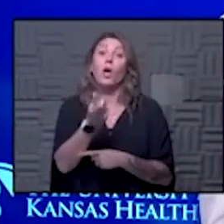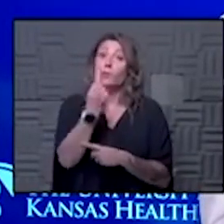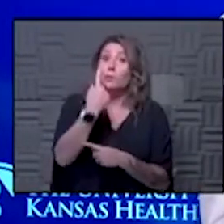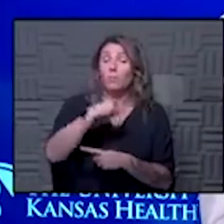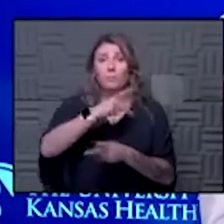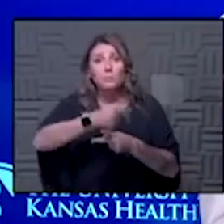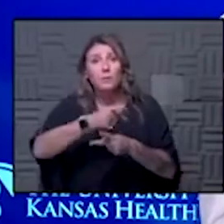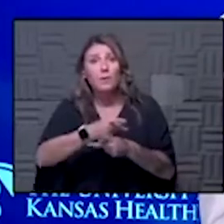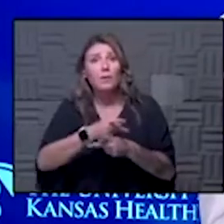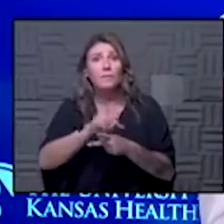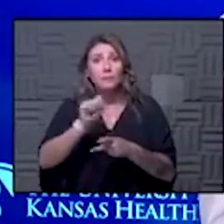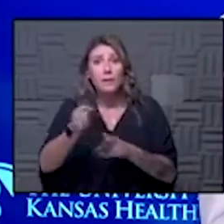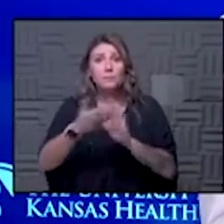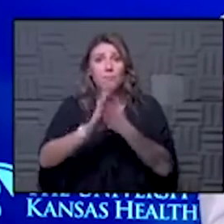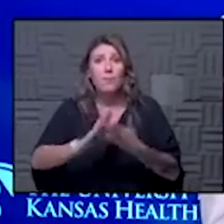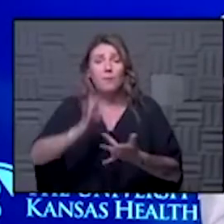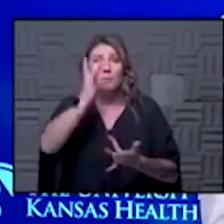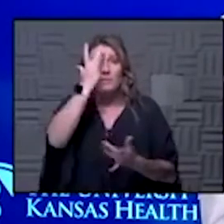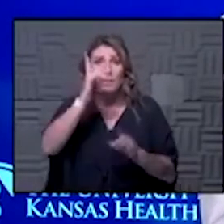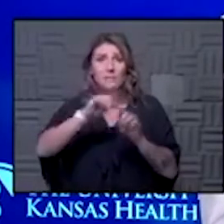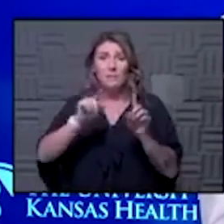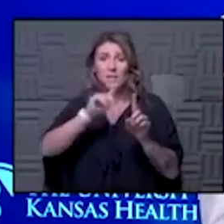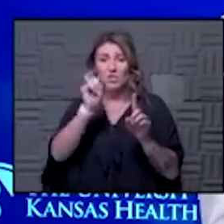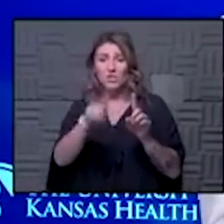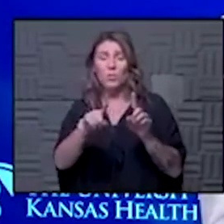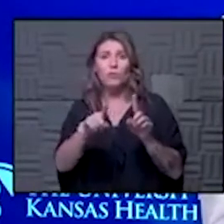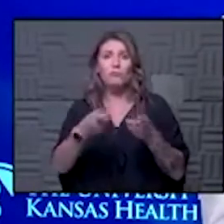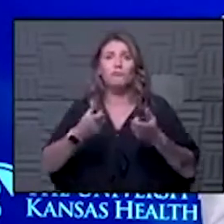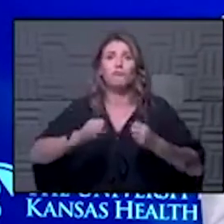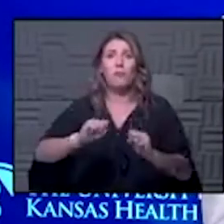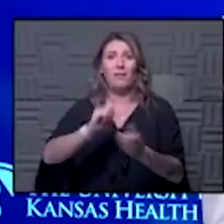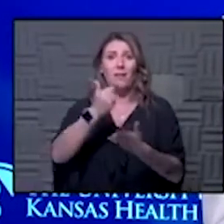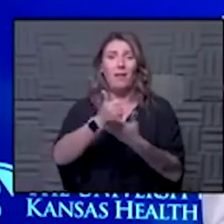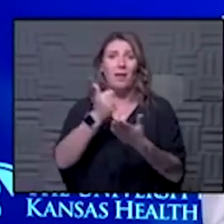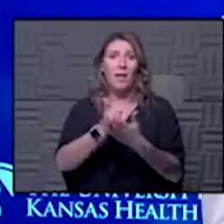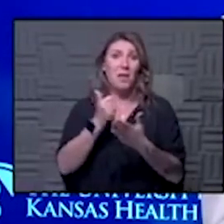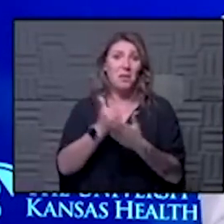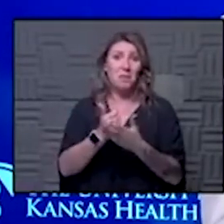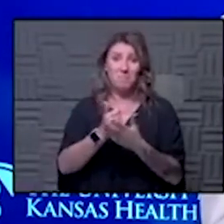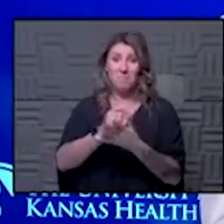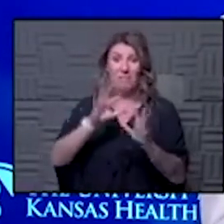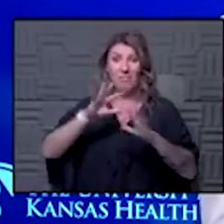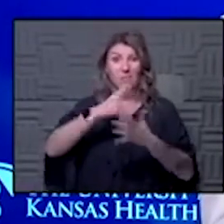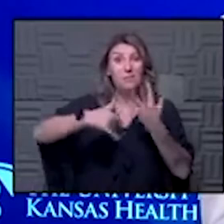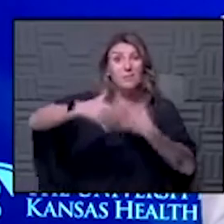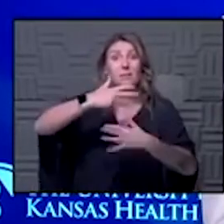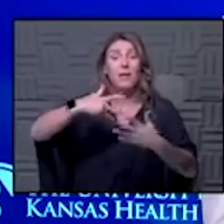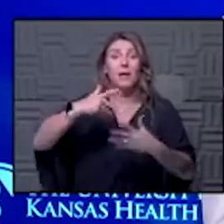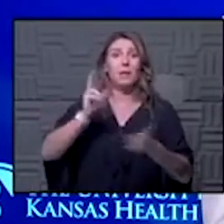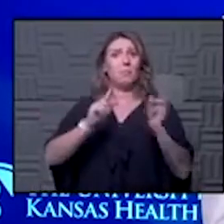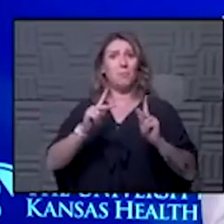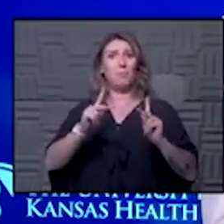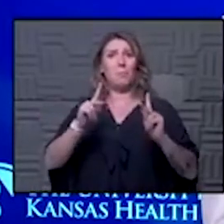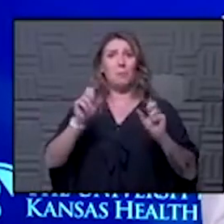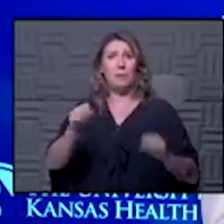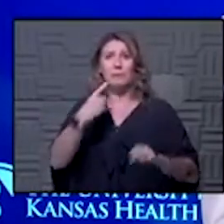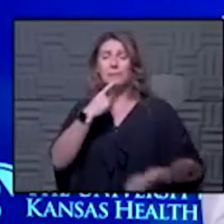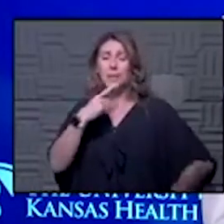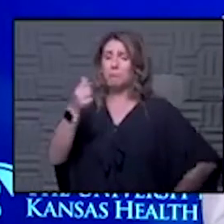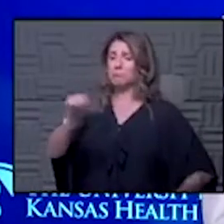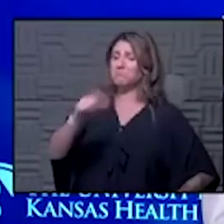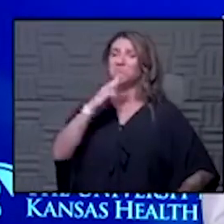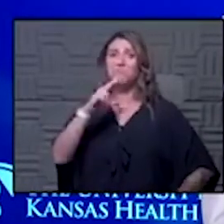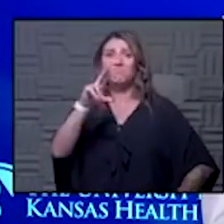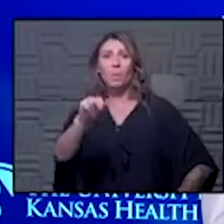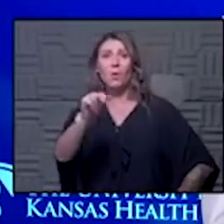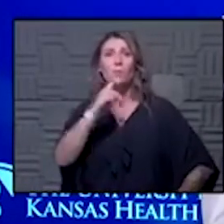then that's a question of we're just trying to help a greater society and that's informed consent that people can turn down there can be no leverage around